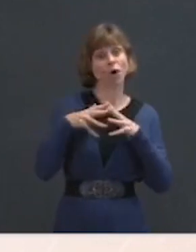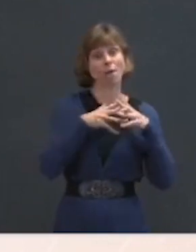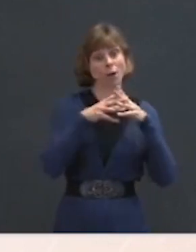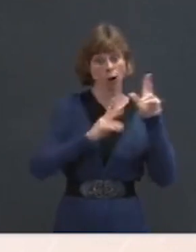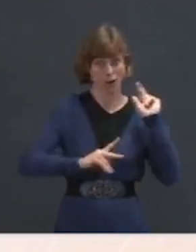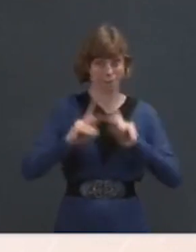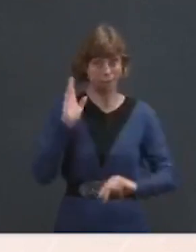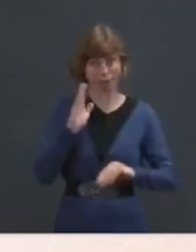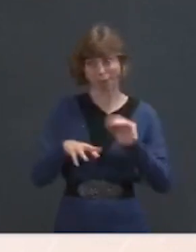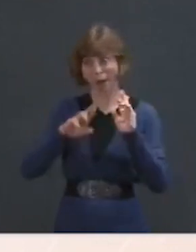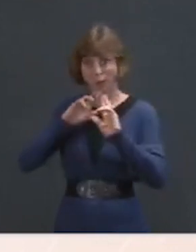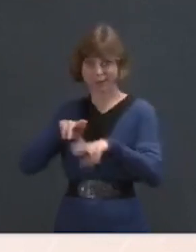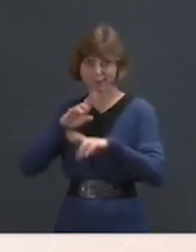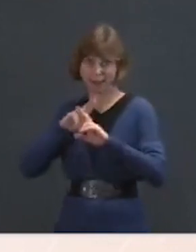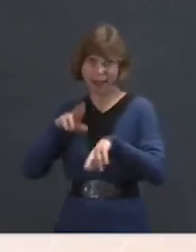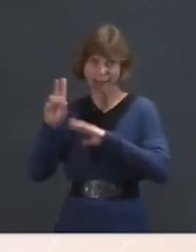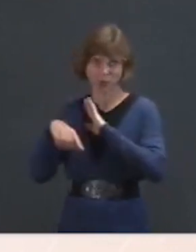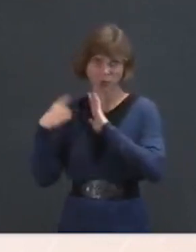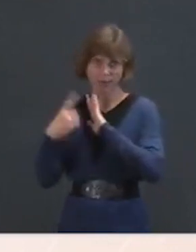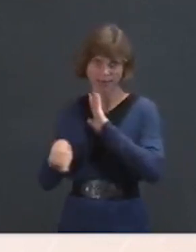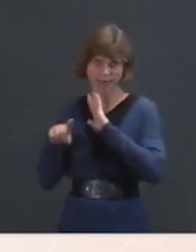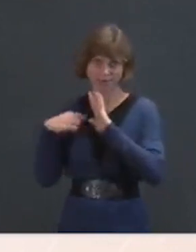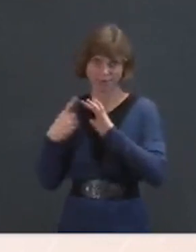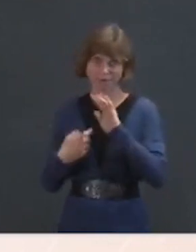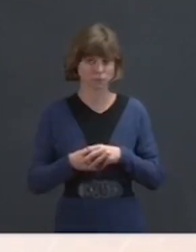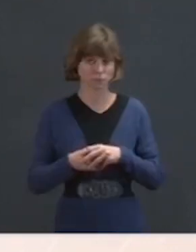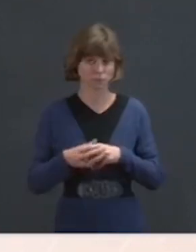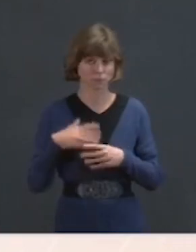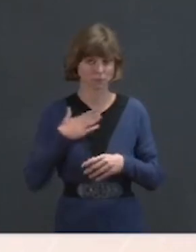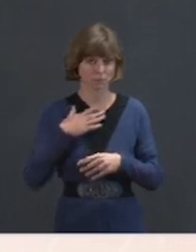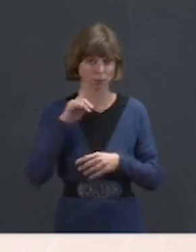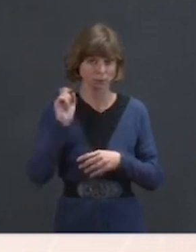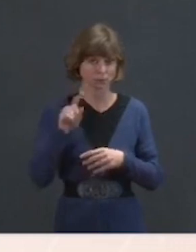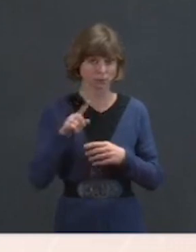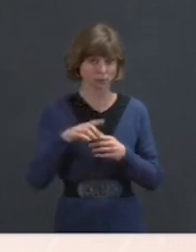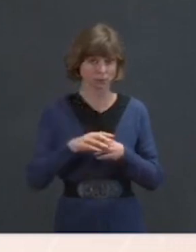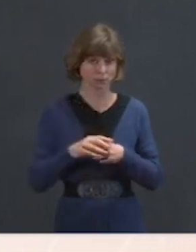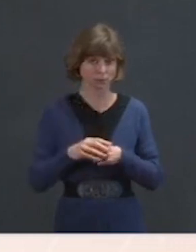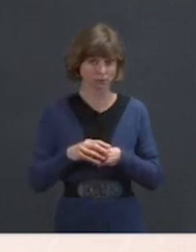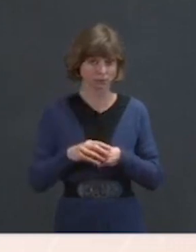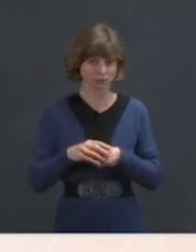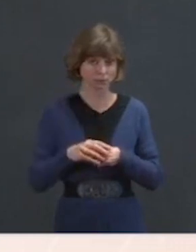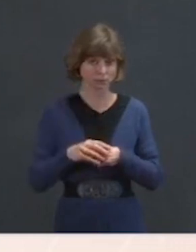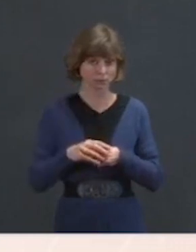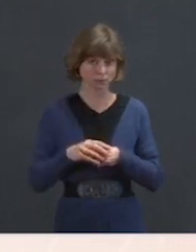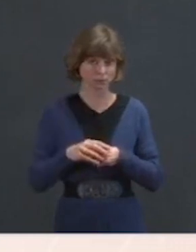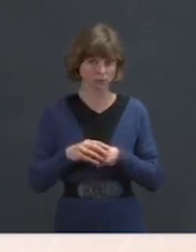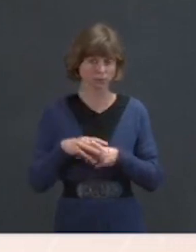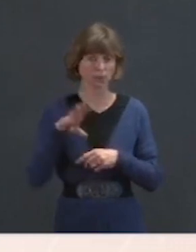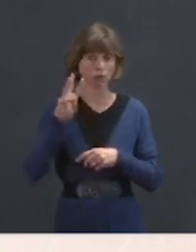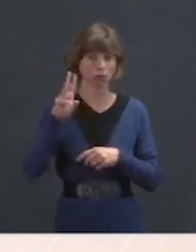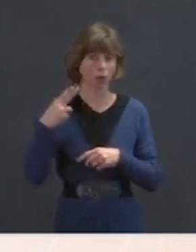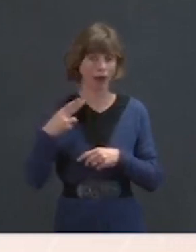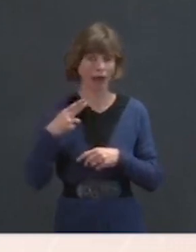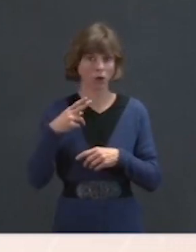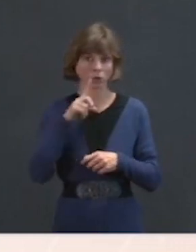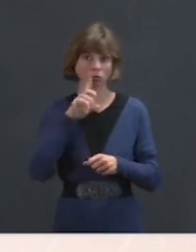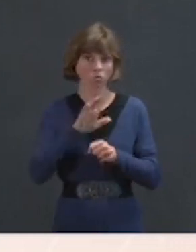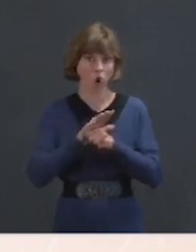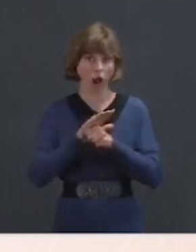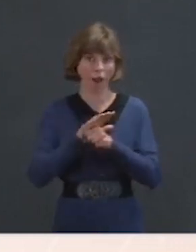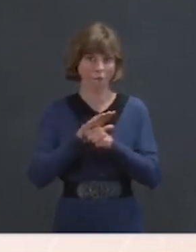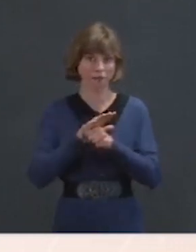to criticism from the former president. Given the White House promised to release visitor logs,